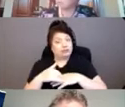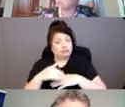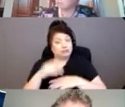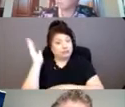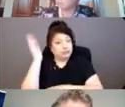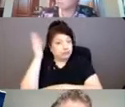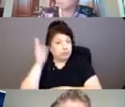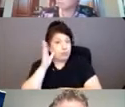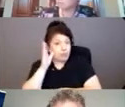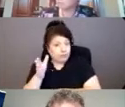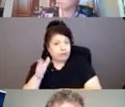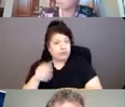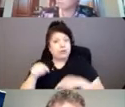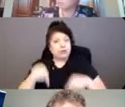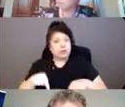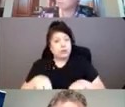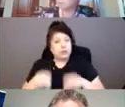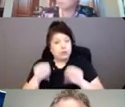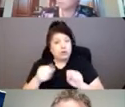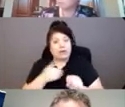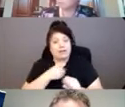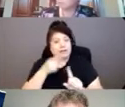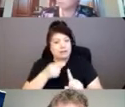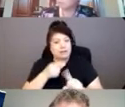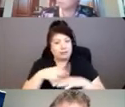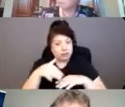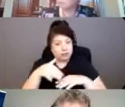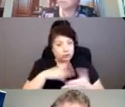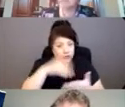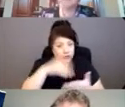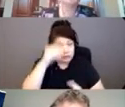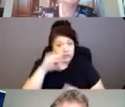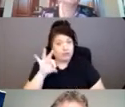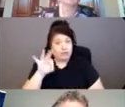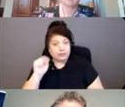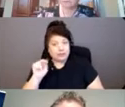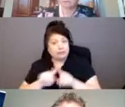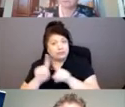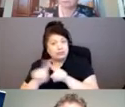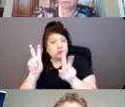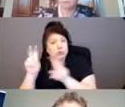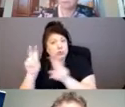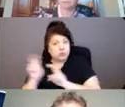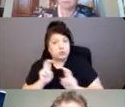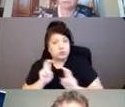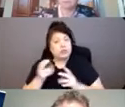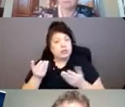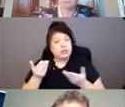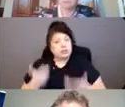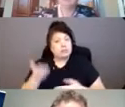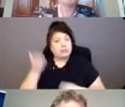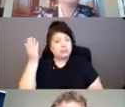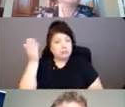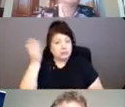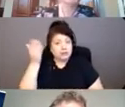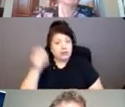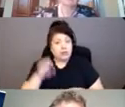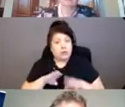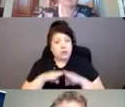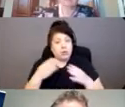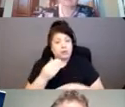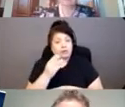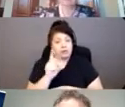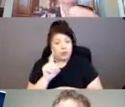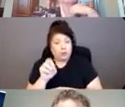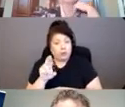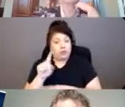we will be hosting around Indigenous learnings and First Nation issues. Today we are pleased to present our webinar entitled Opening the Door to